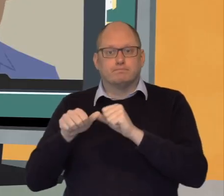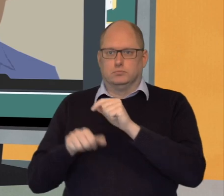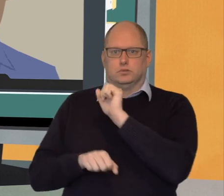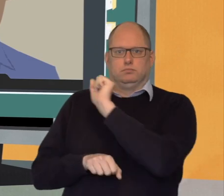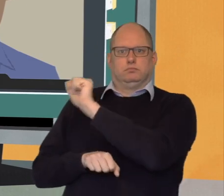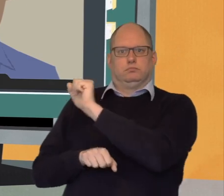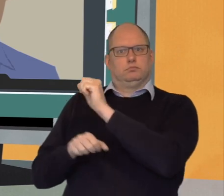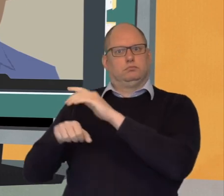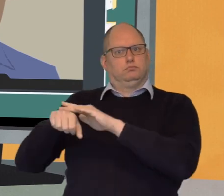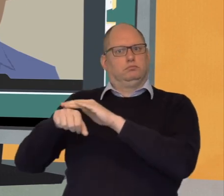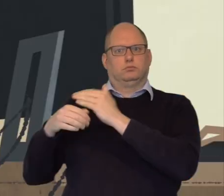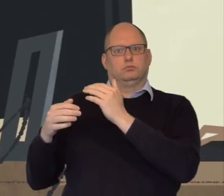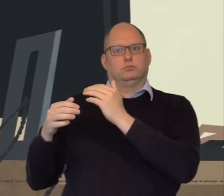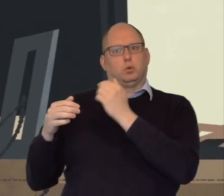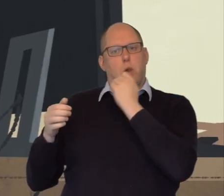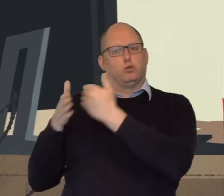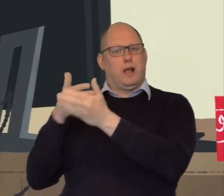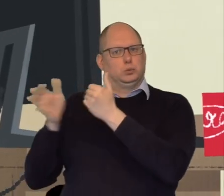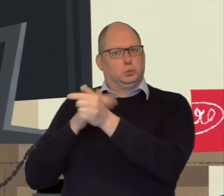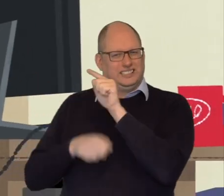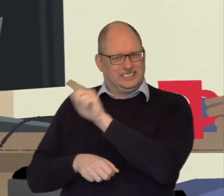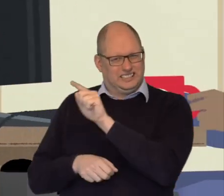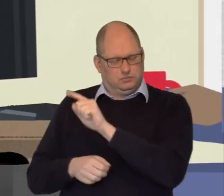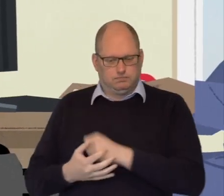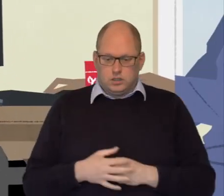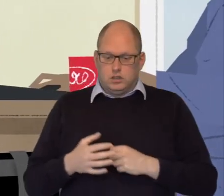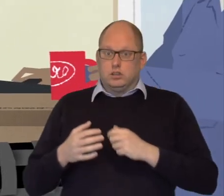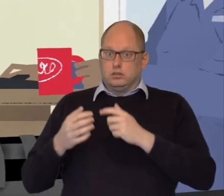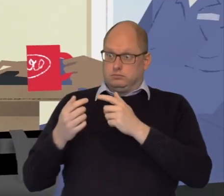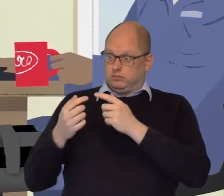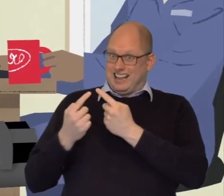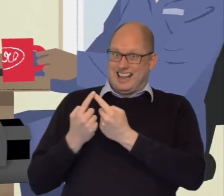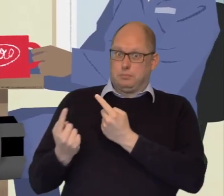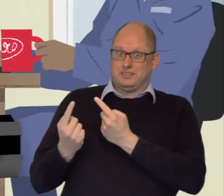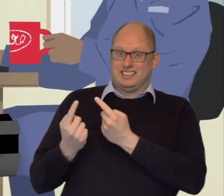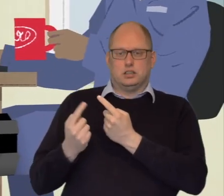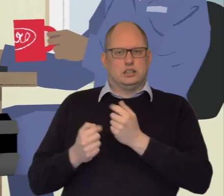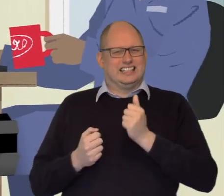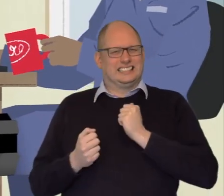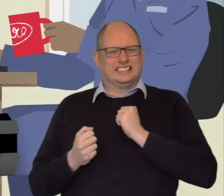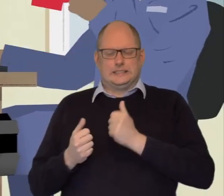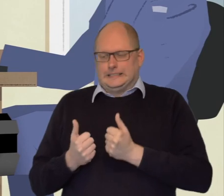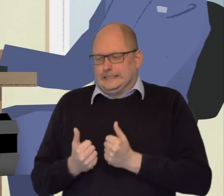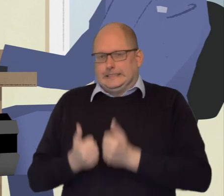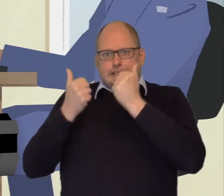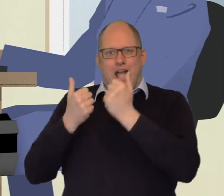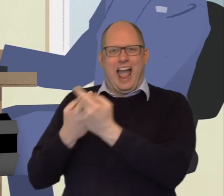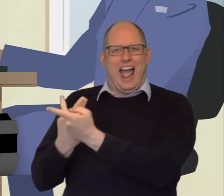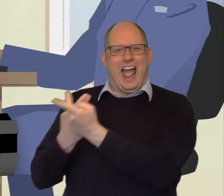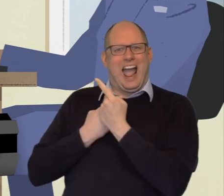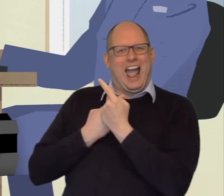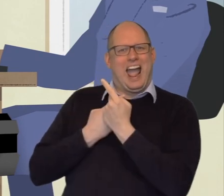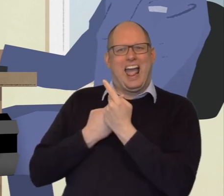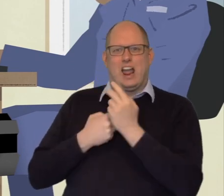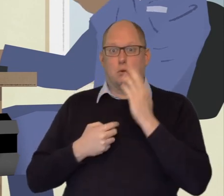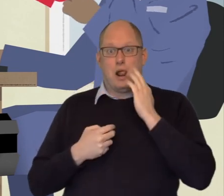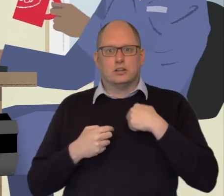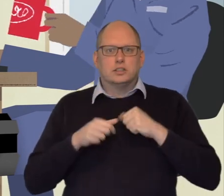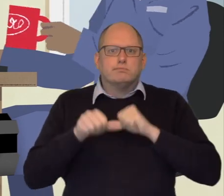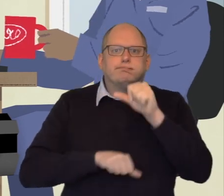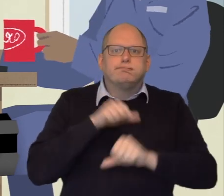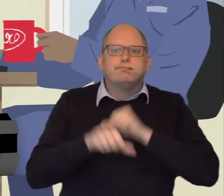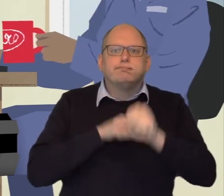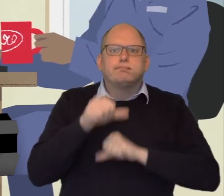will be arranged as normal. With Near Me you get the same high standard of care but without the disruption to your daily